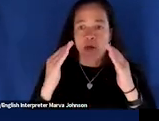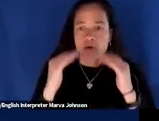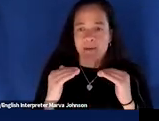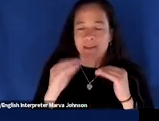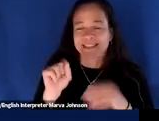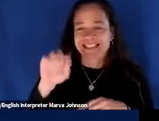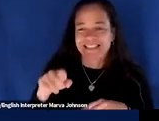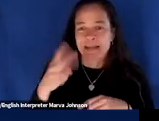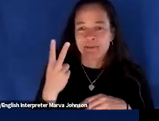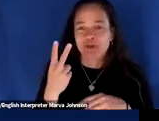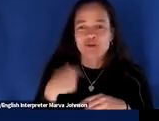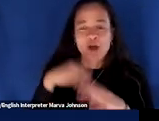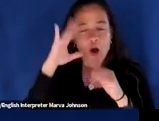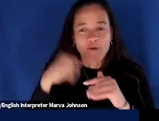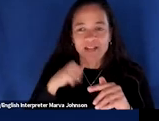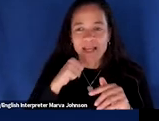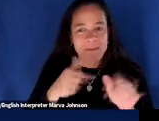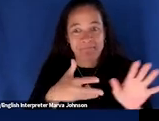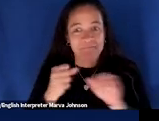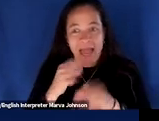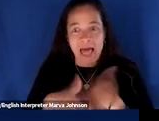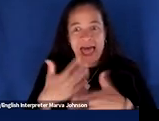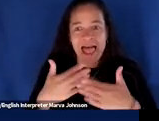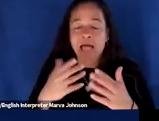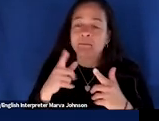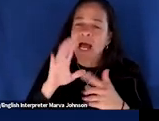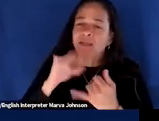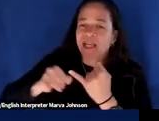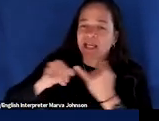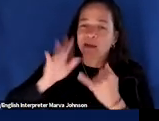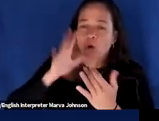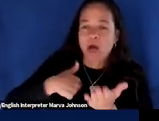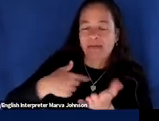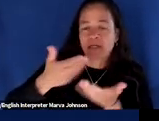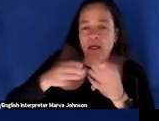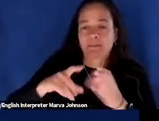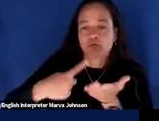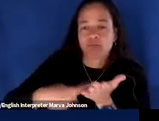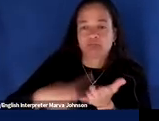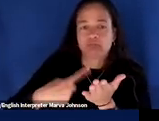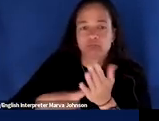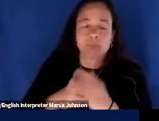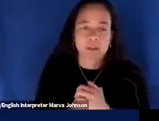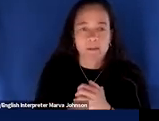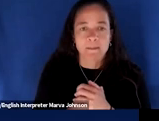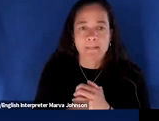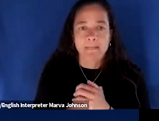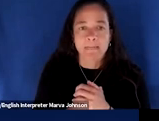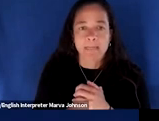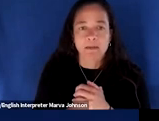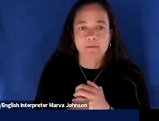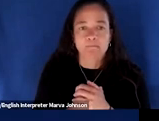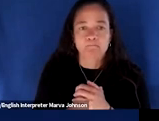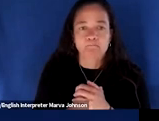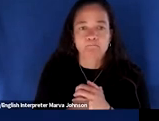going too fast here but again we'll have some time to chat about this at the end step two toward climate action is about how you as